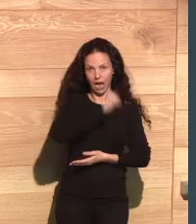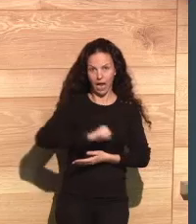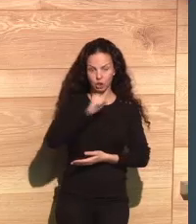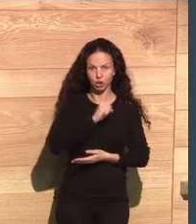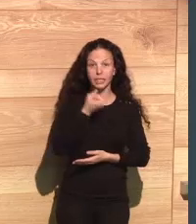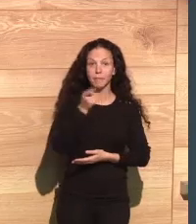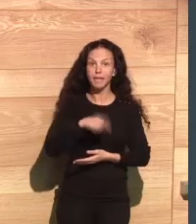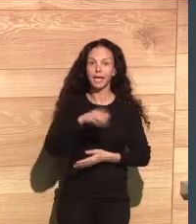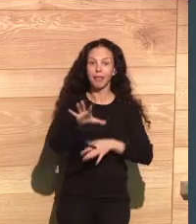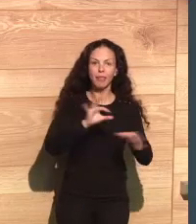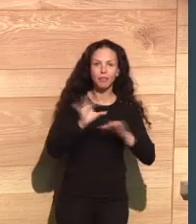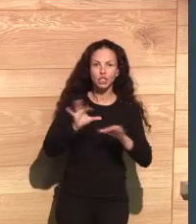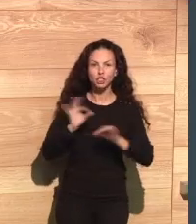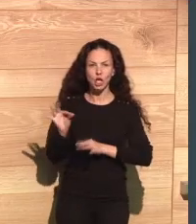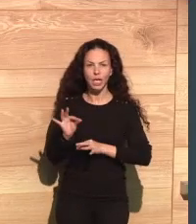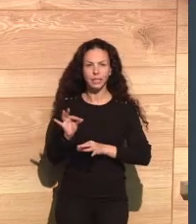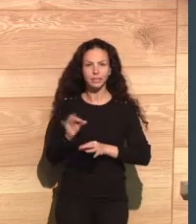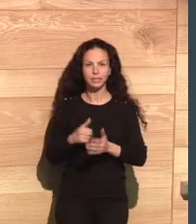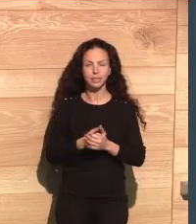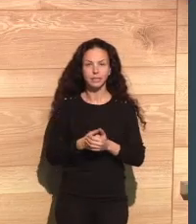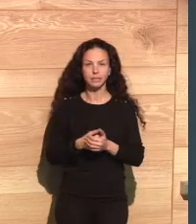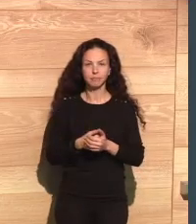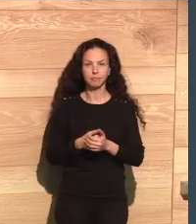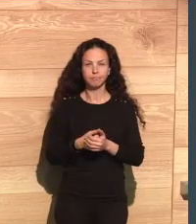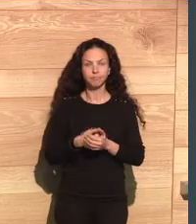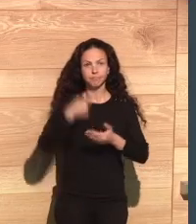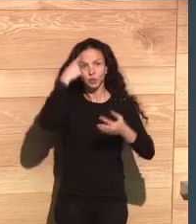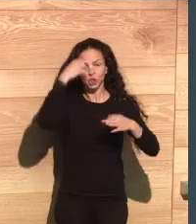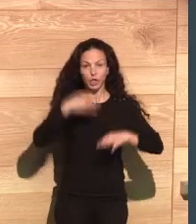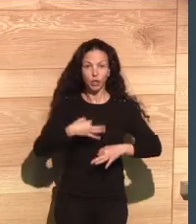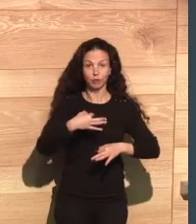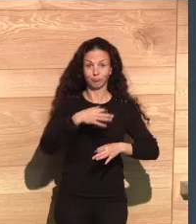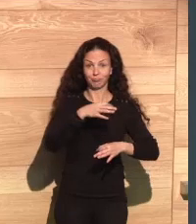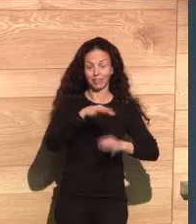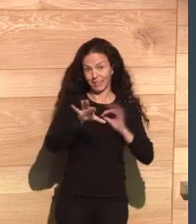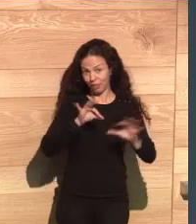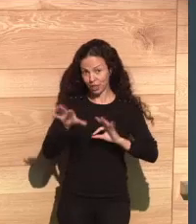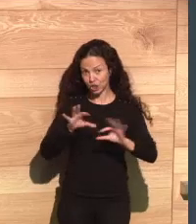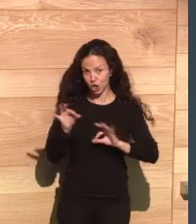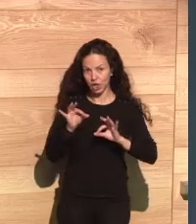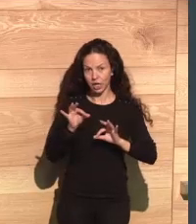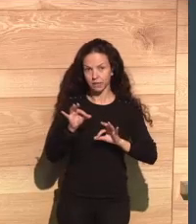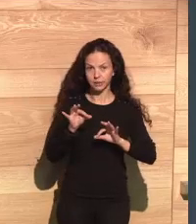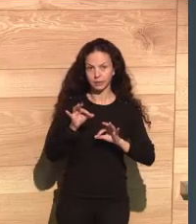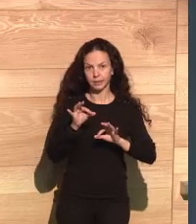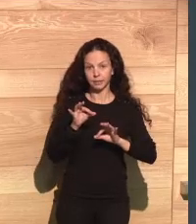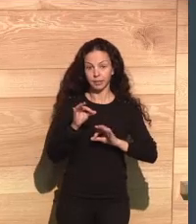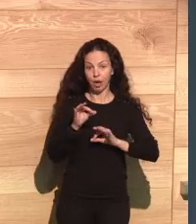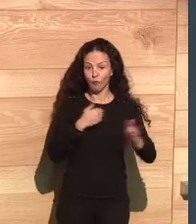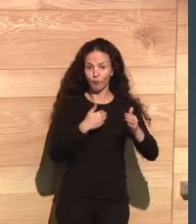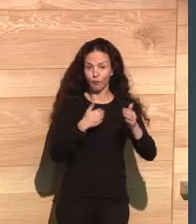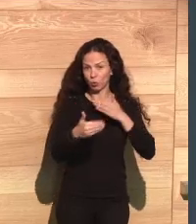impractical if we're thinking long-term about every service we use. For my own part, one thing I like to do is not just